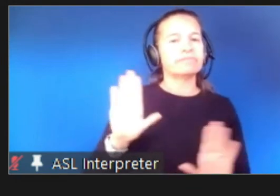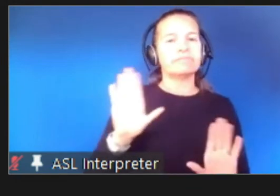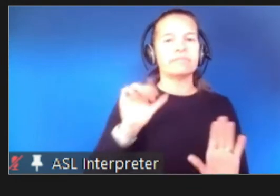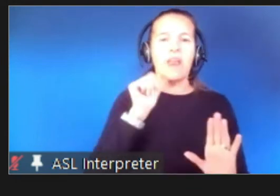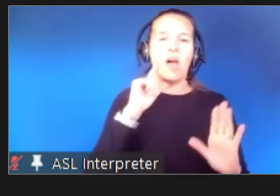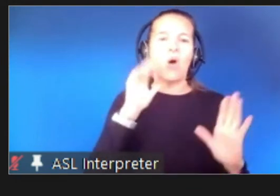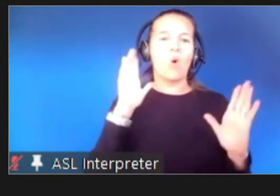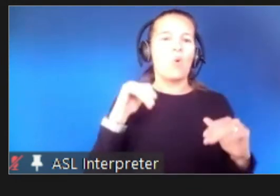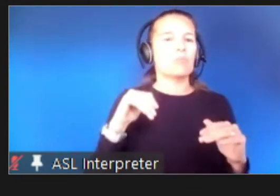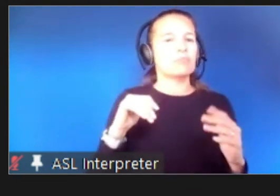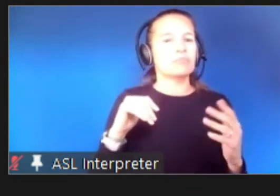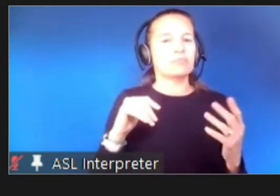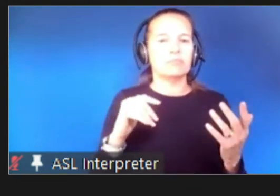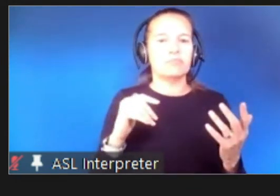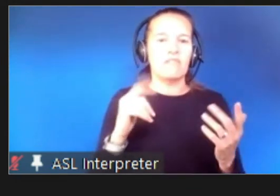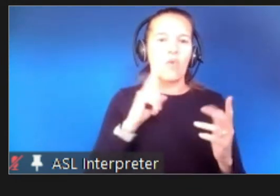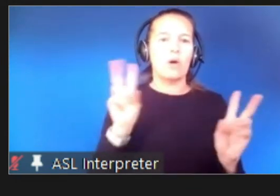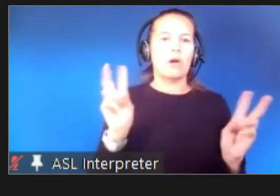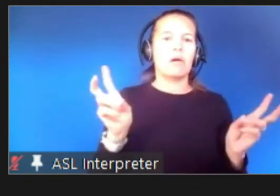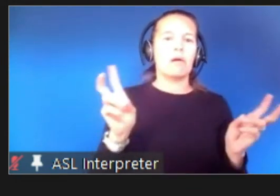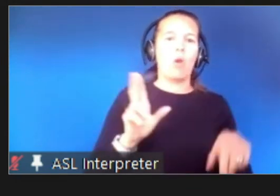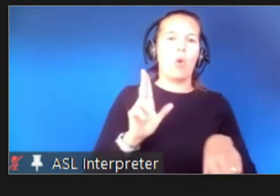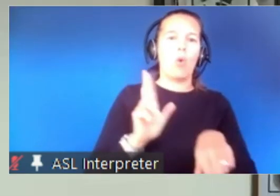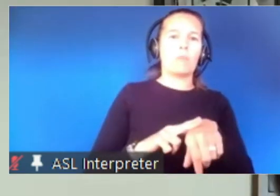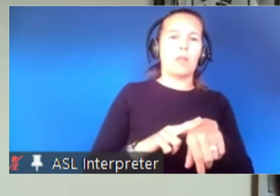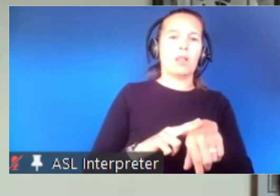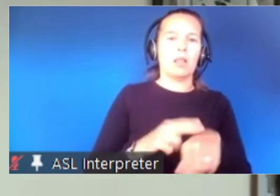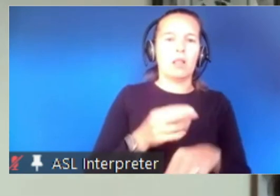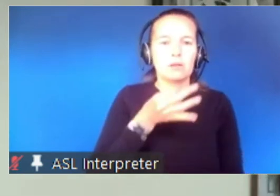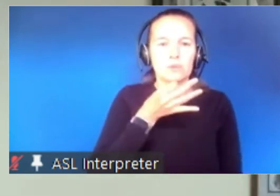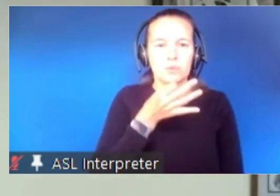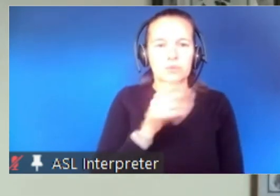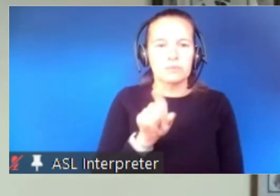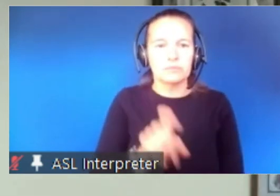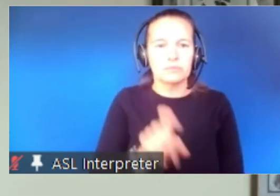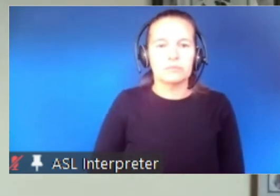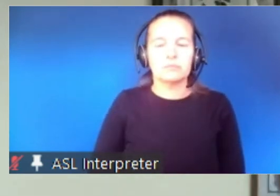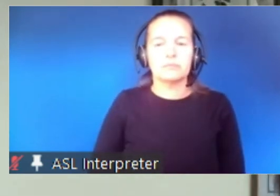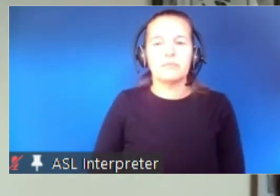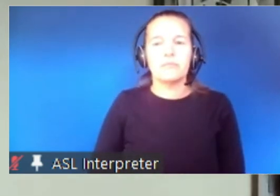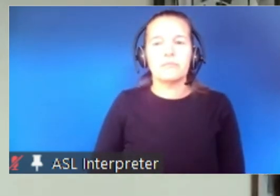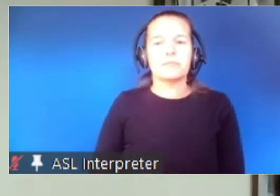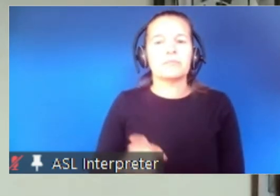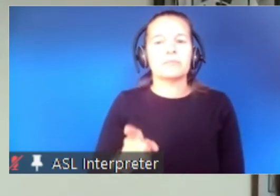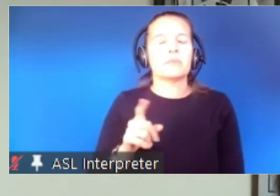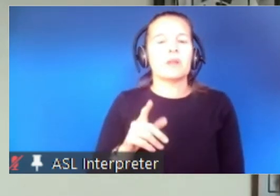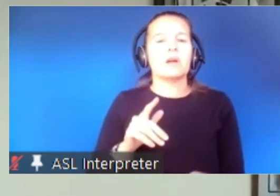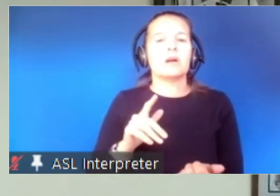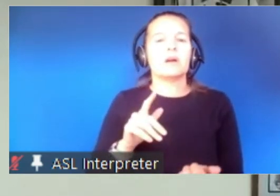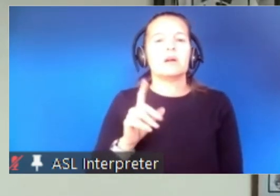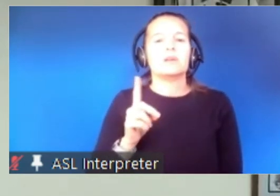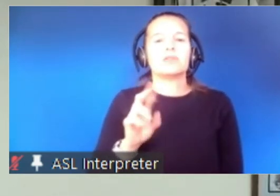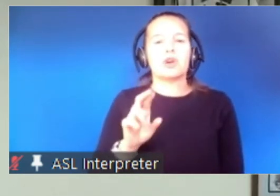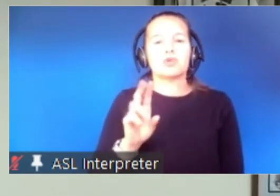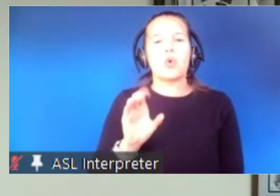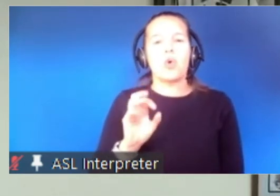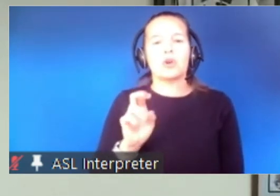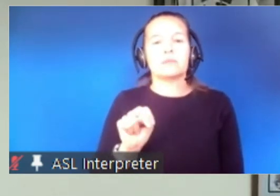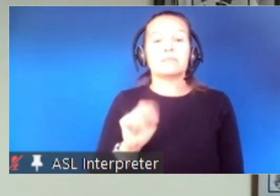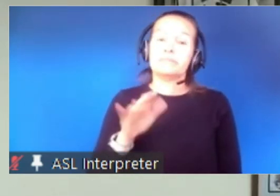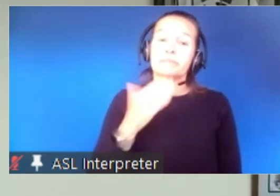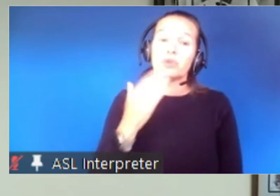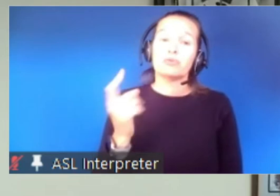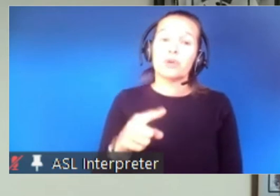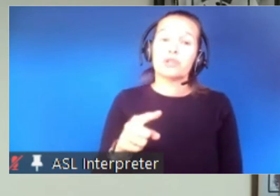returning to normal soon i think it's a great question um we we want to continue protecting